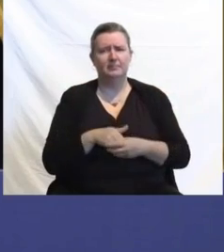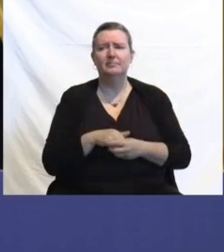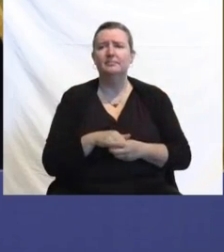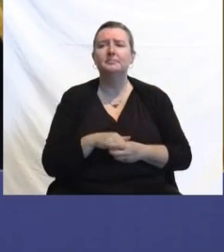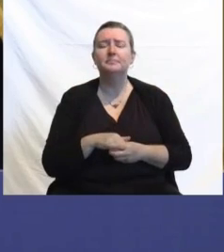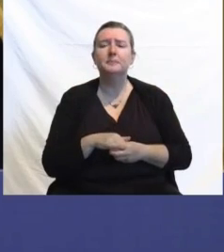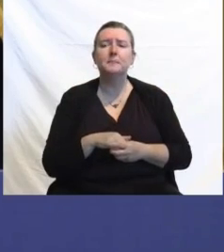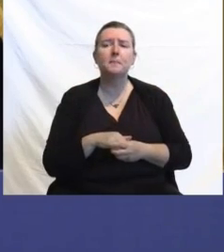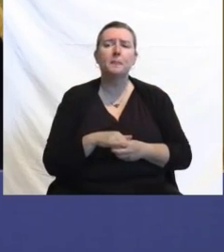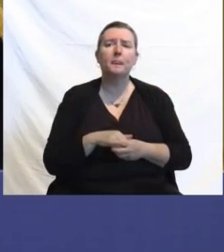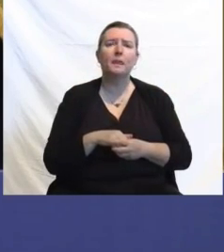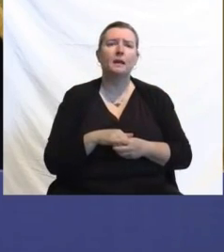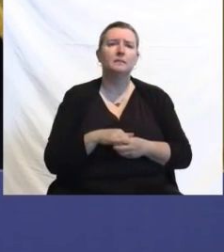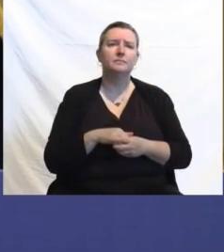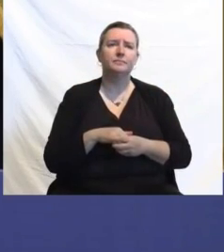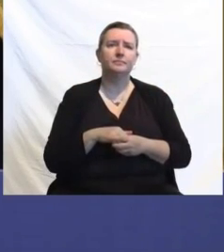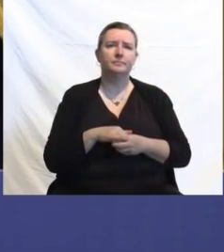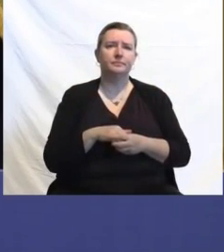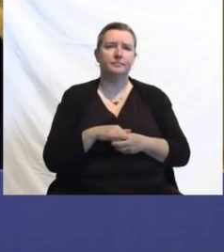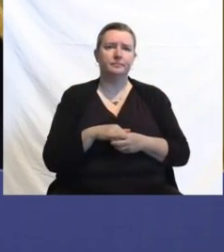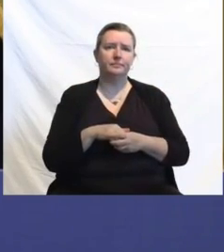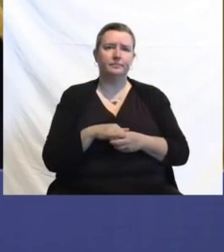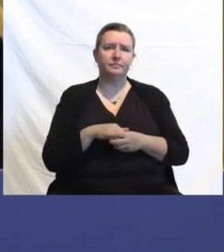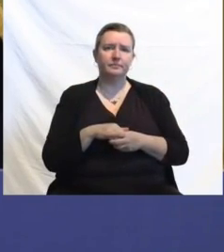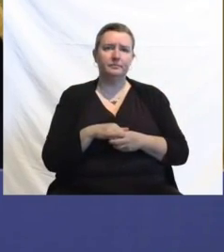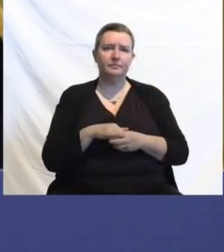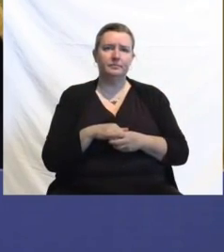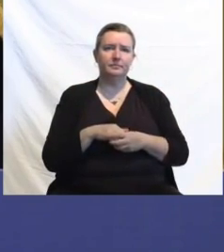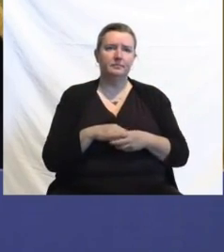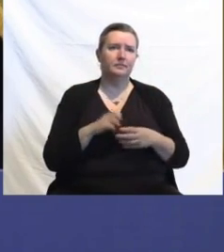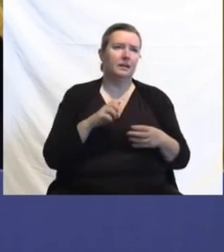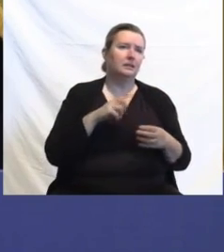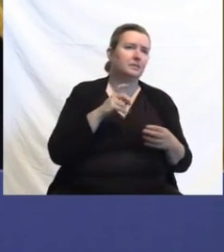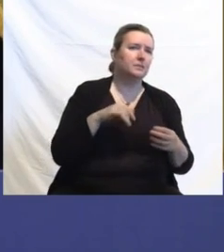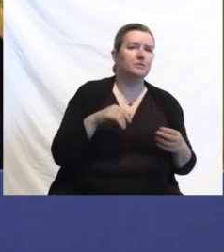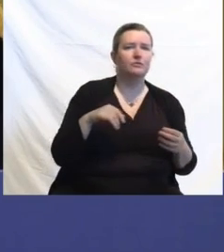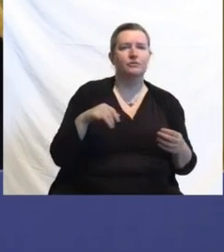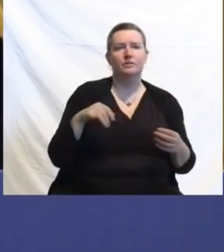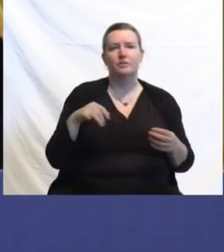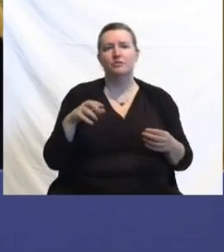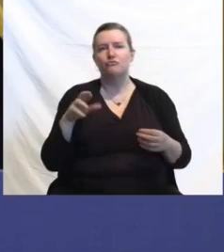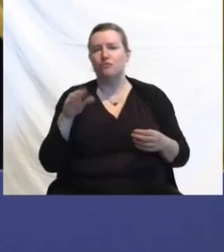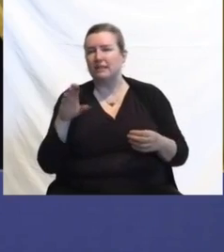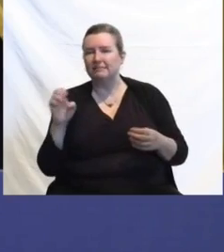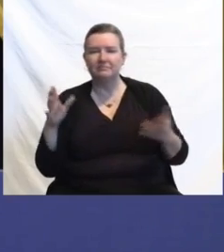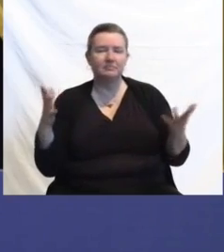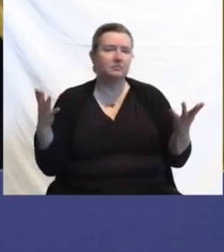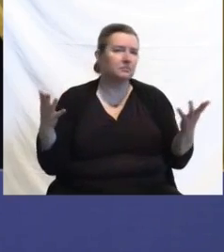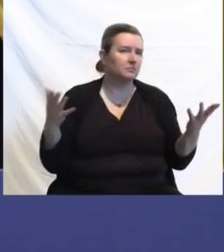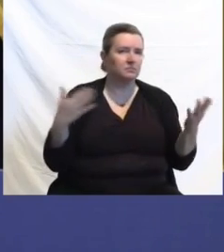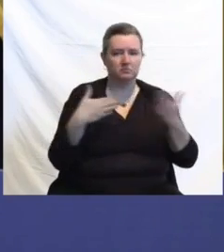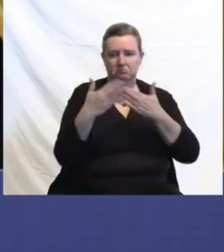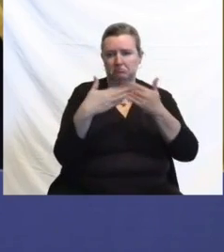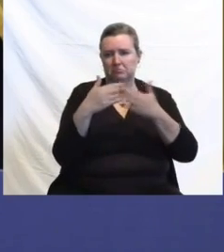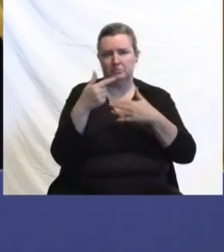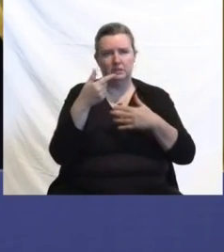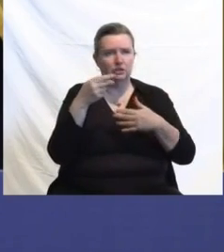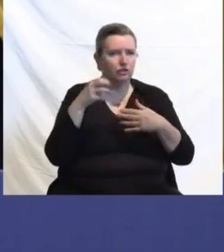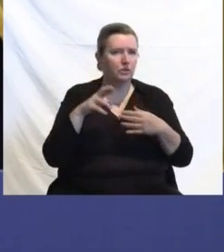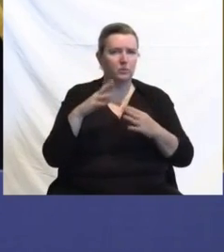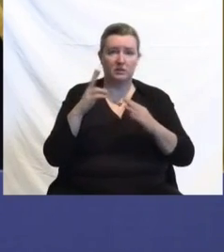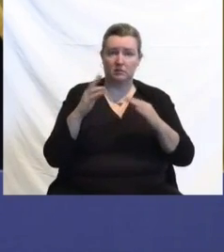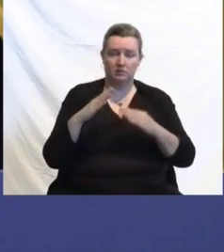whether it's ethnicity or gender or race or otherwise, we are the most diverse state and the nation,